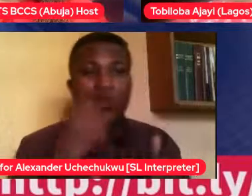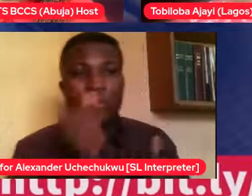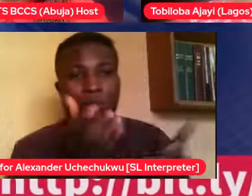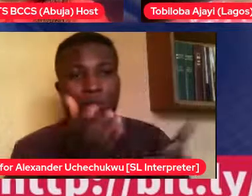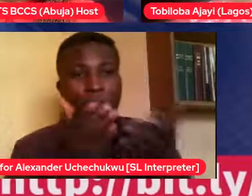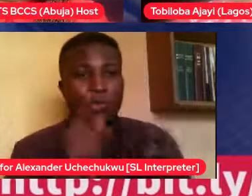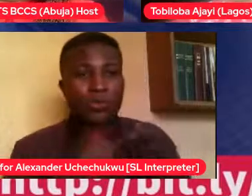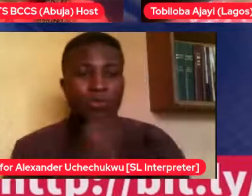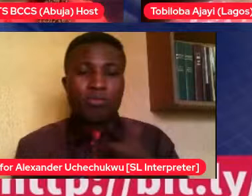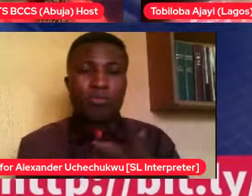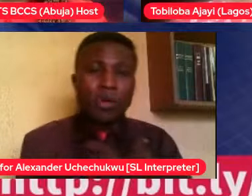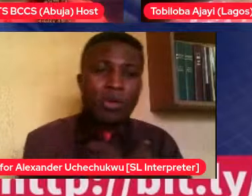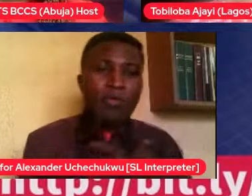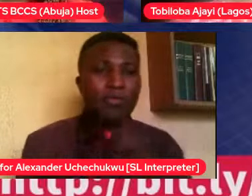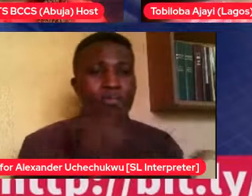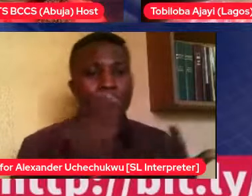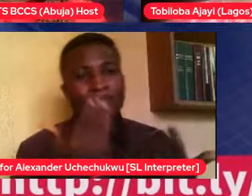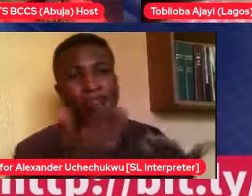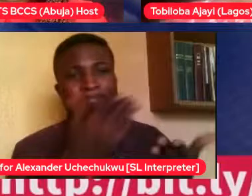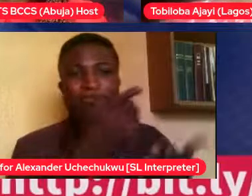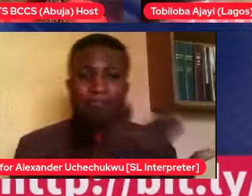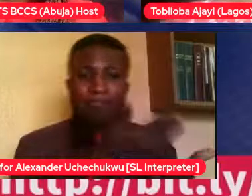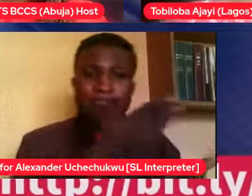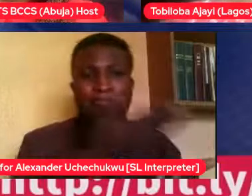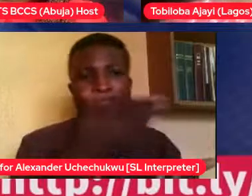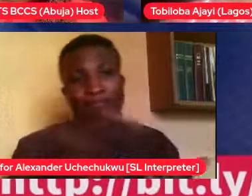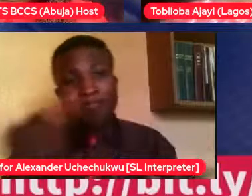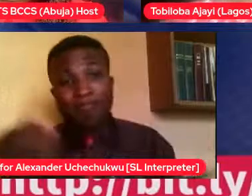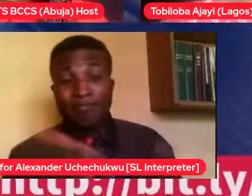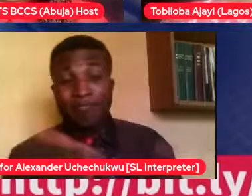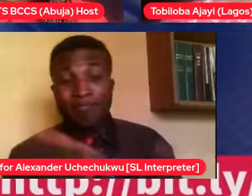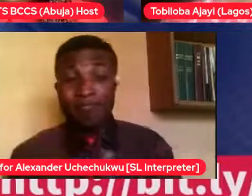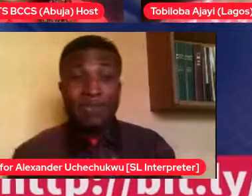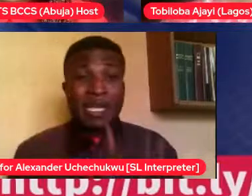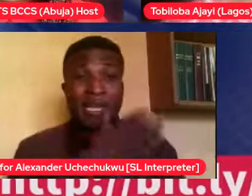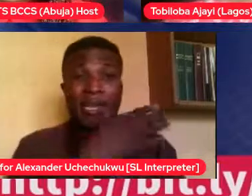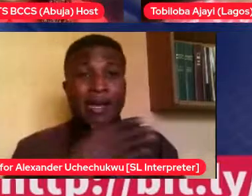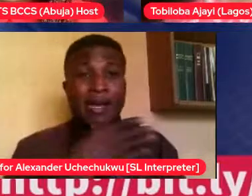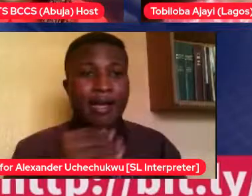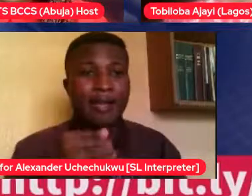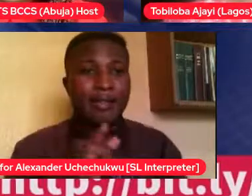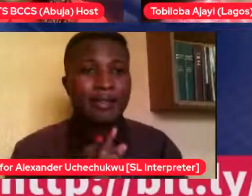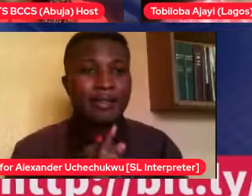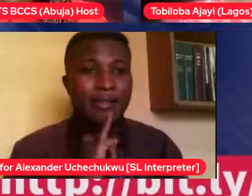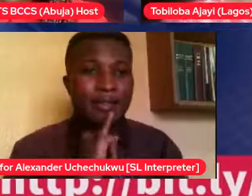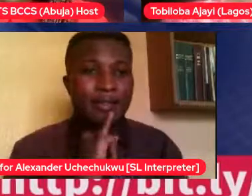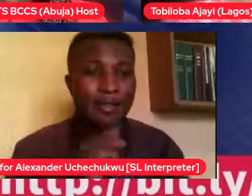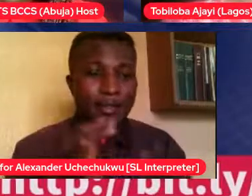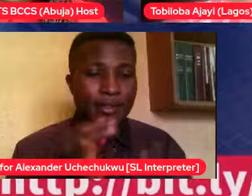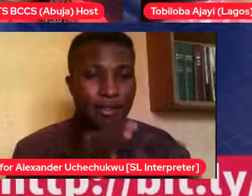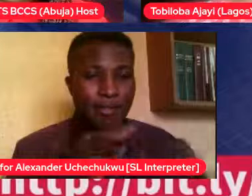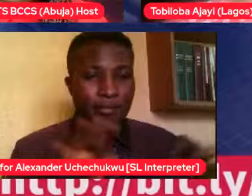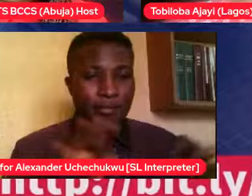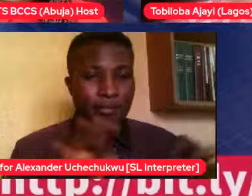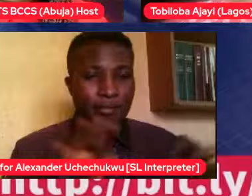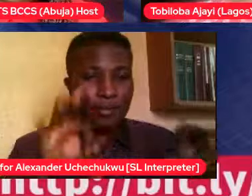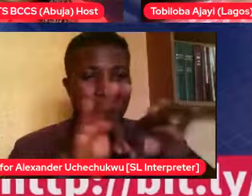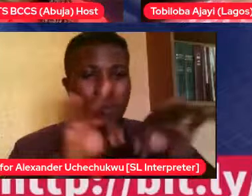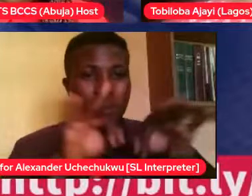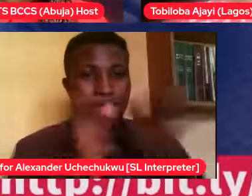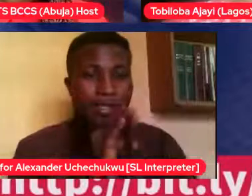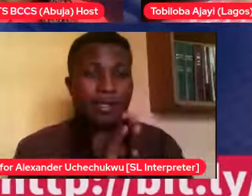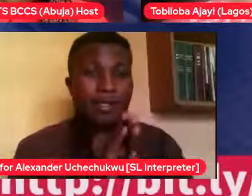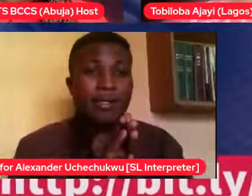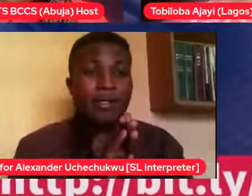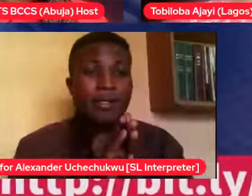it's important that, I think, again, I'll say this again, like I said before, parents have a humongous role